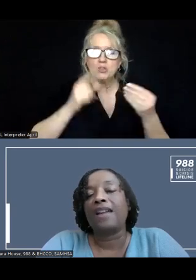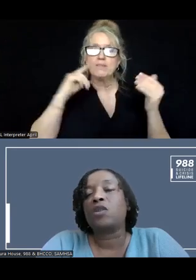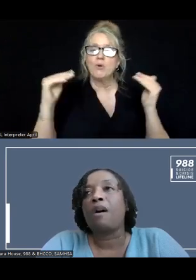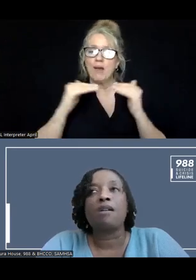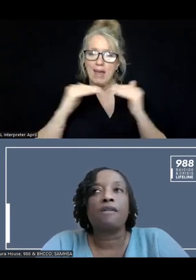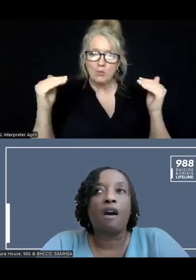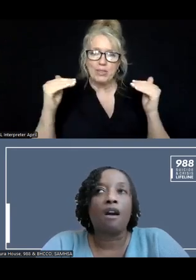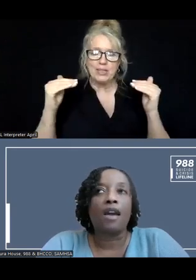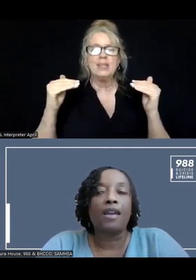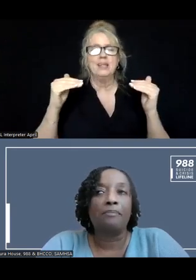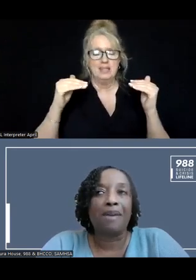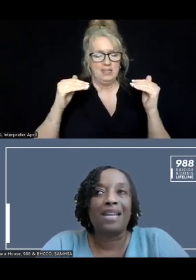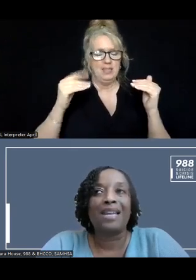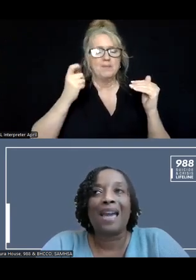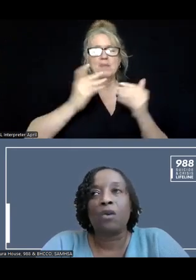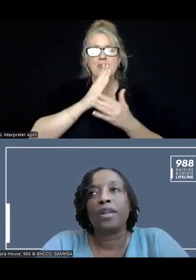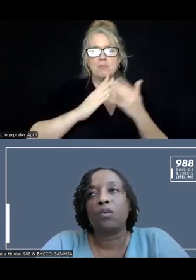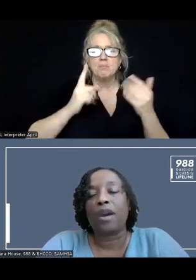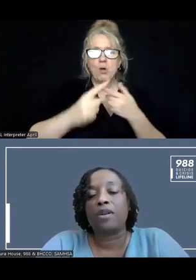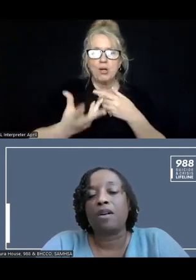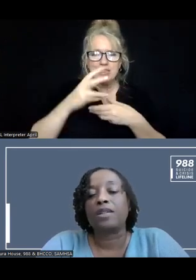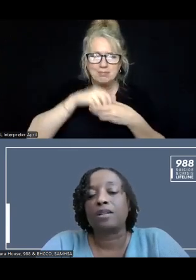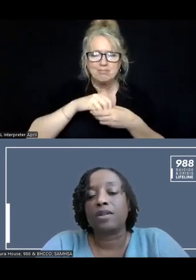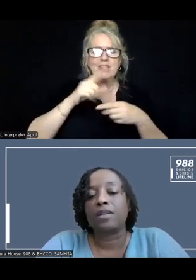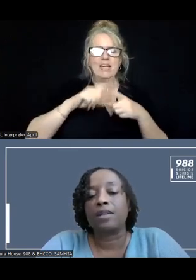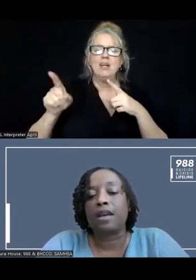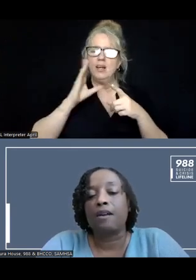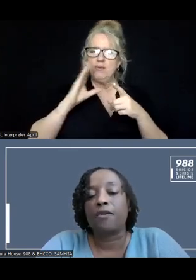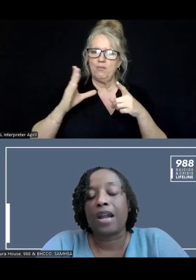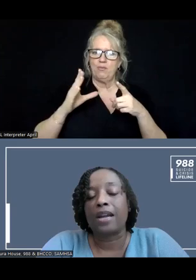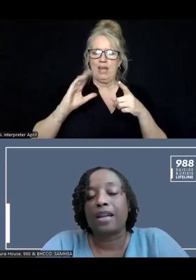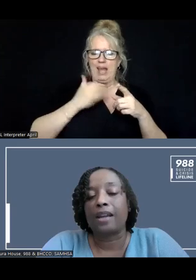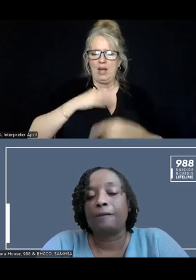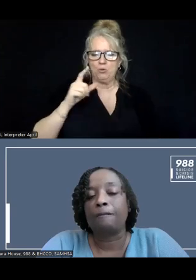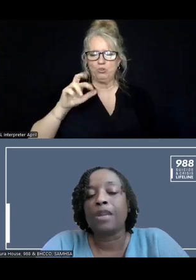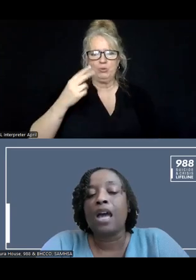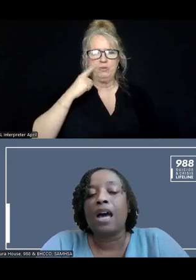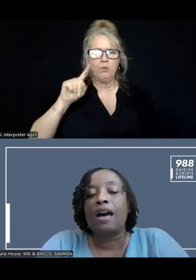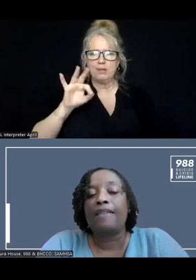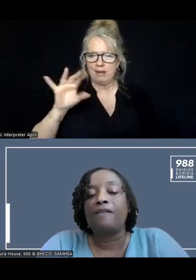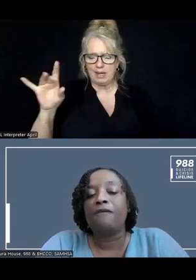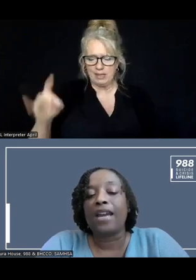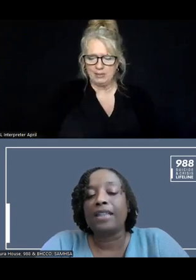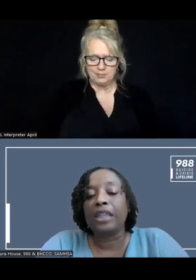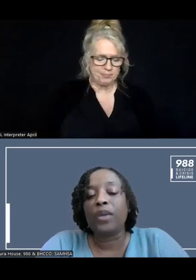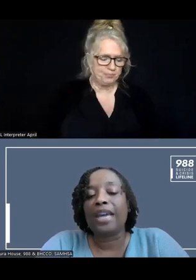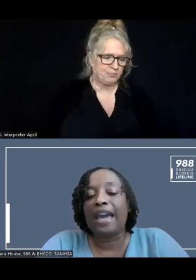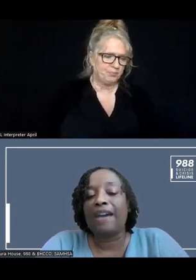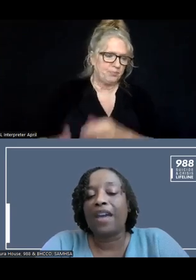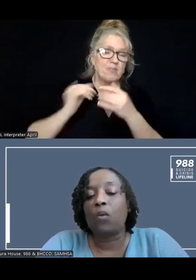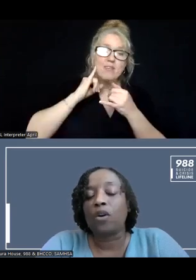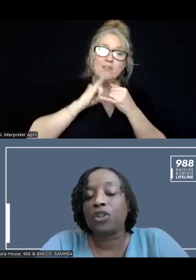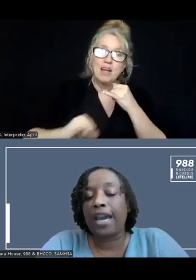and that is a part of our Embedding Equity webinar series for 988. And then finally,